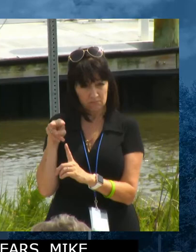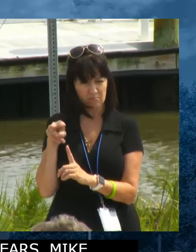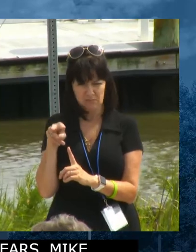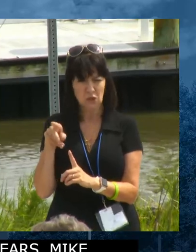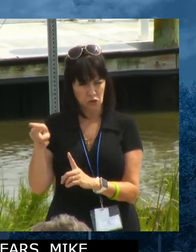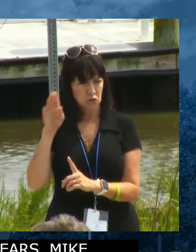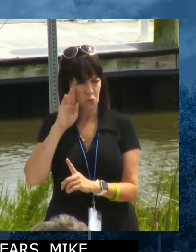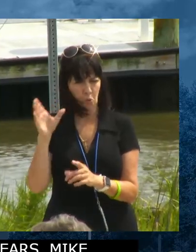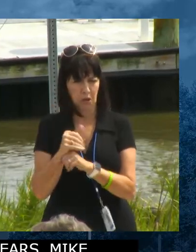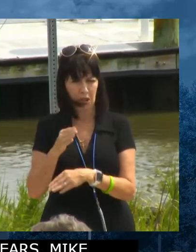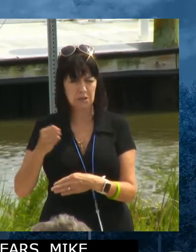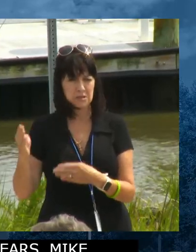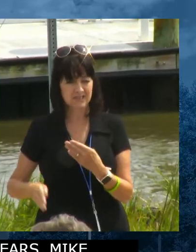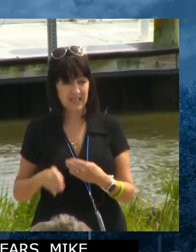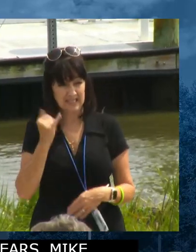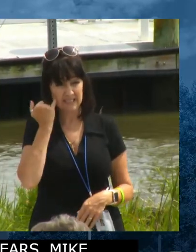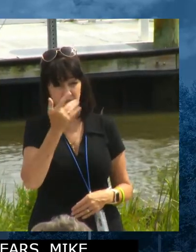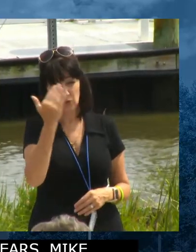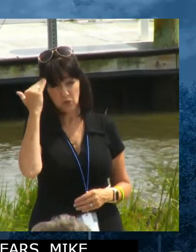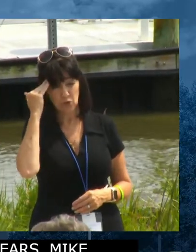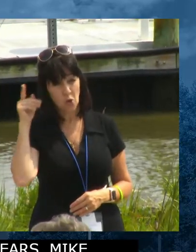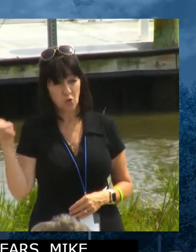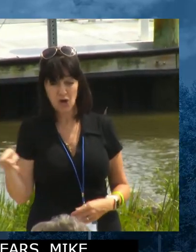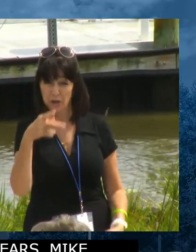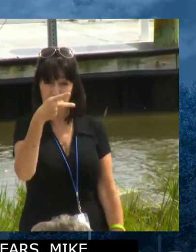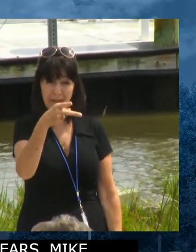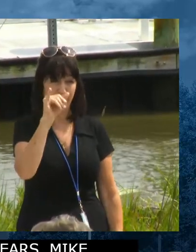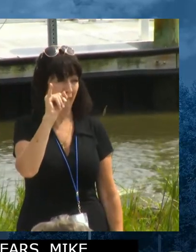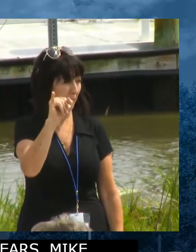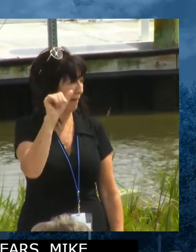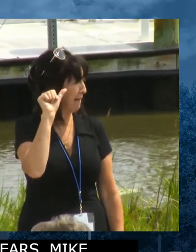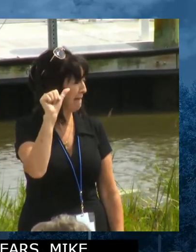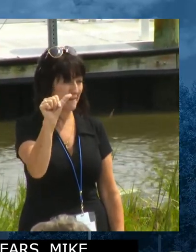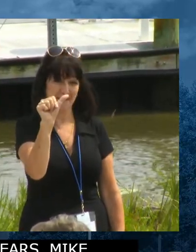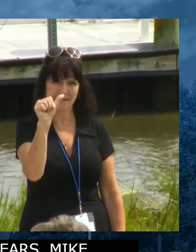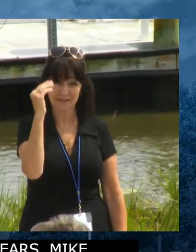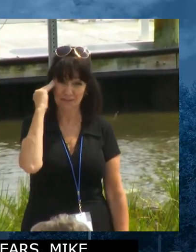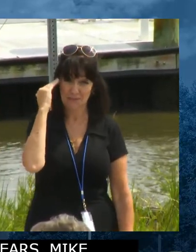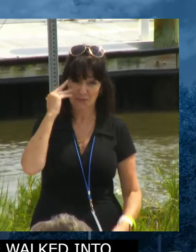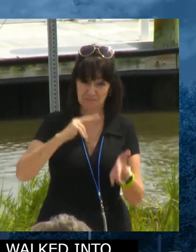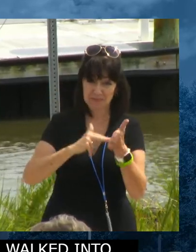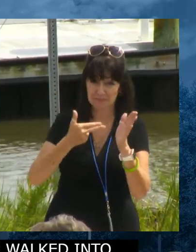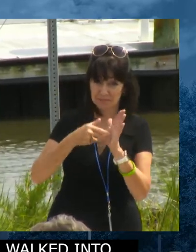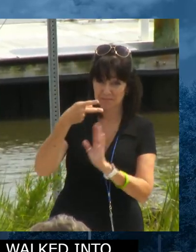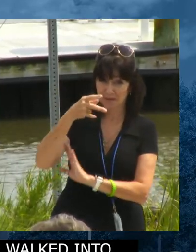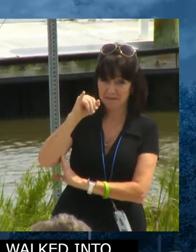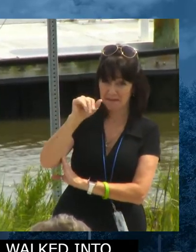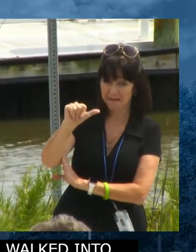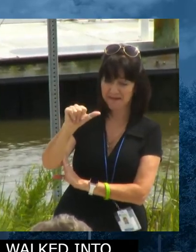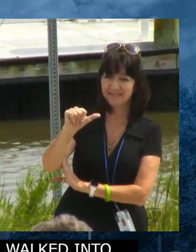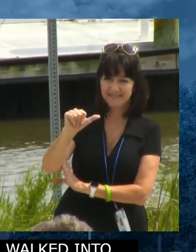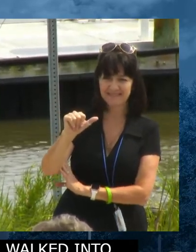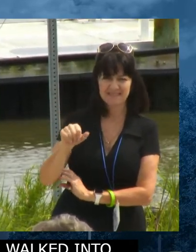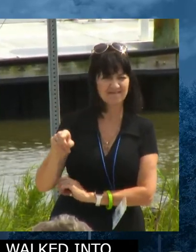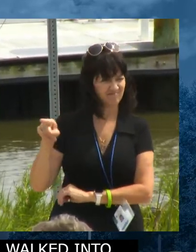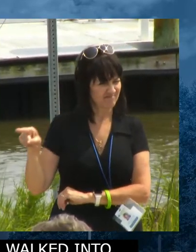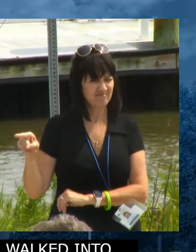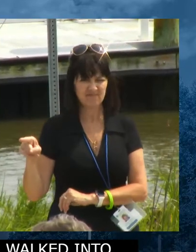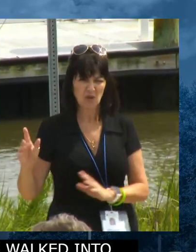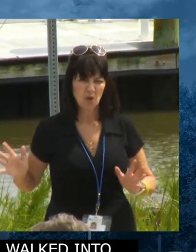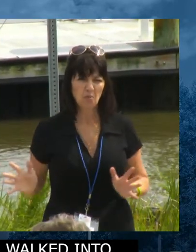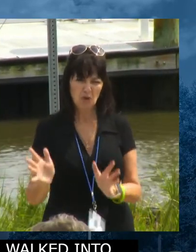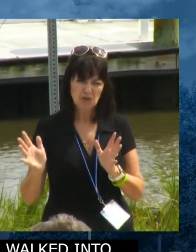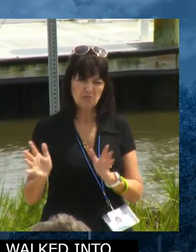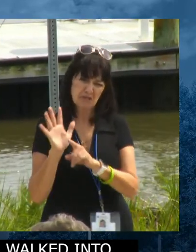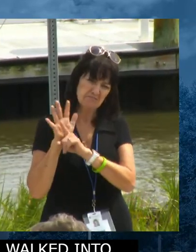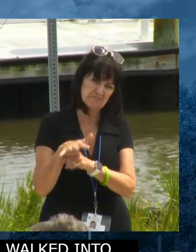her, she is a PIA. She can be really, really forceful in her where she's